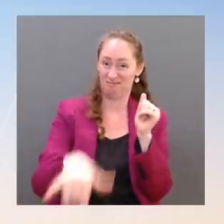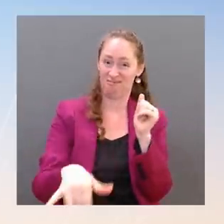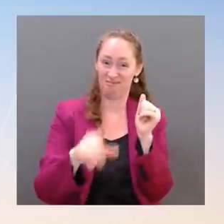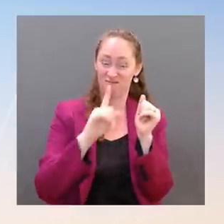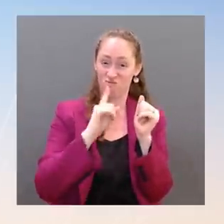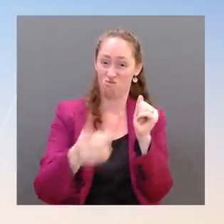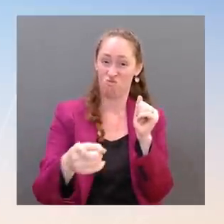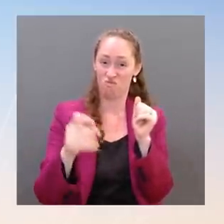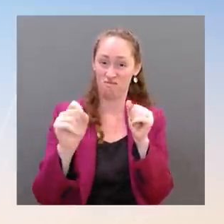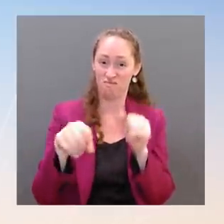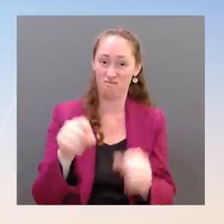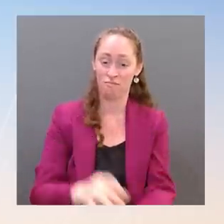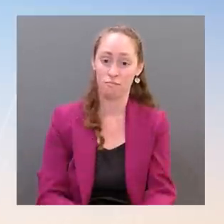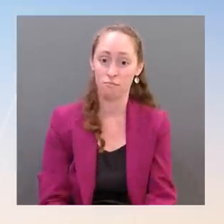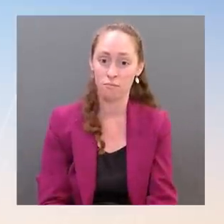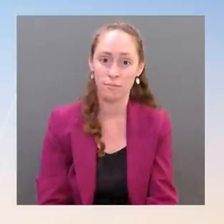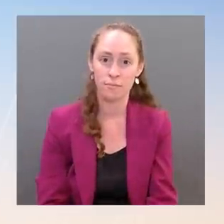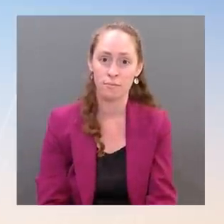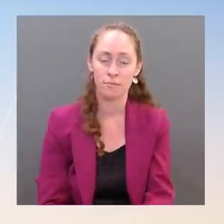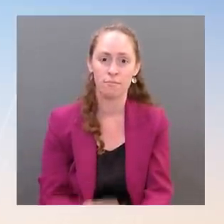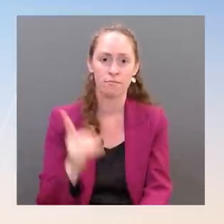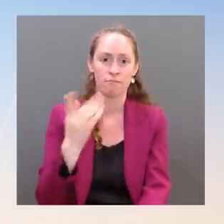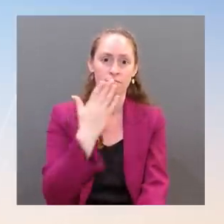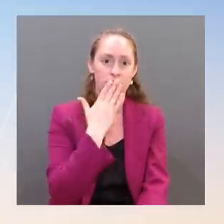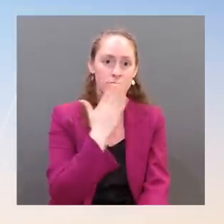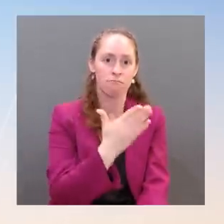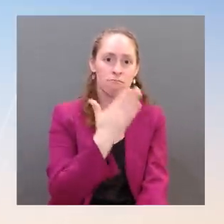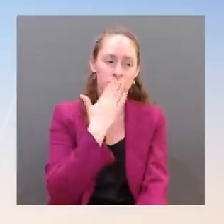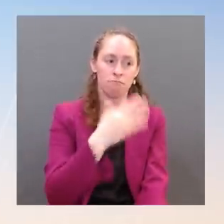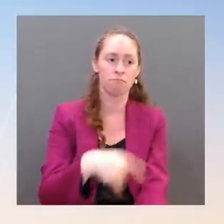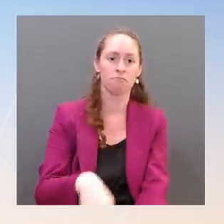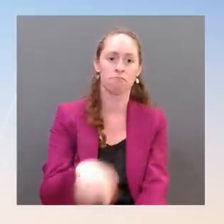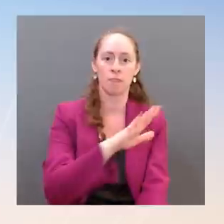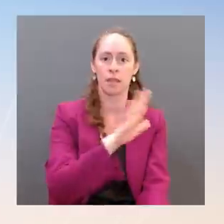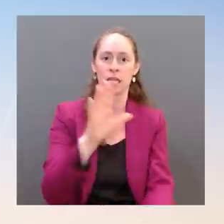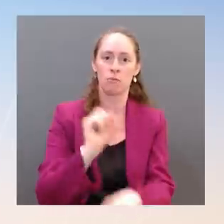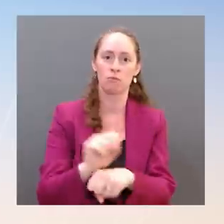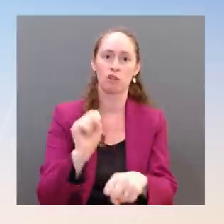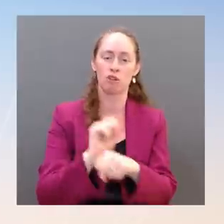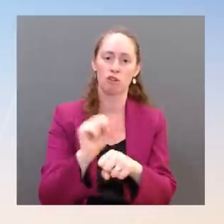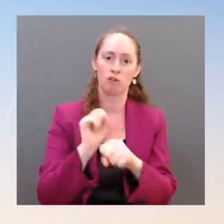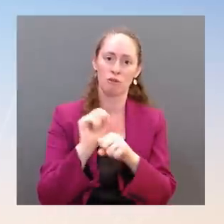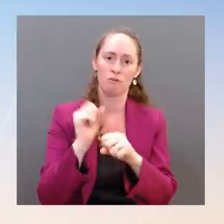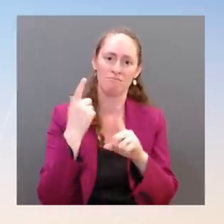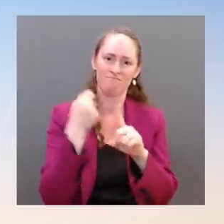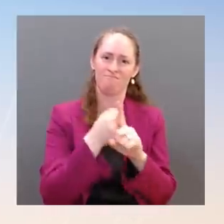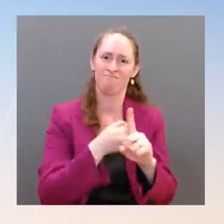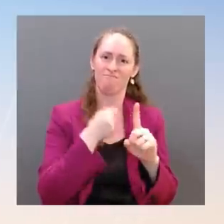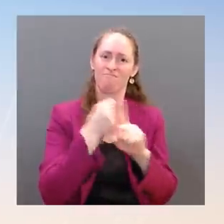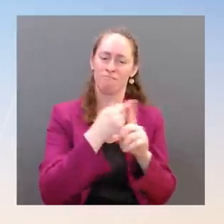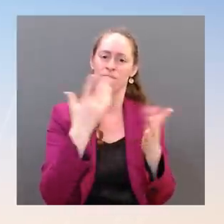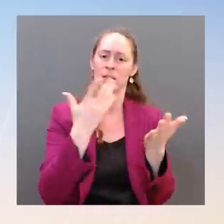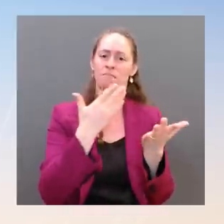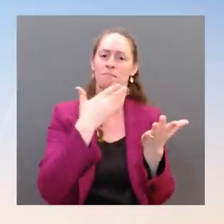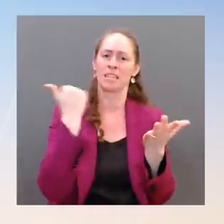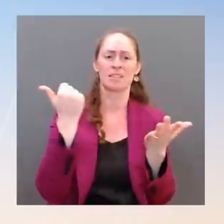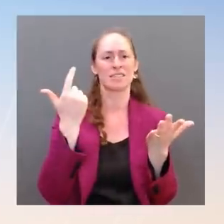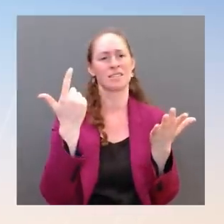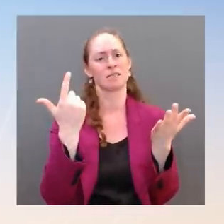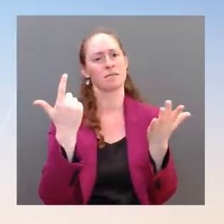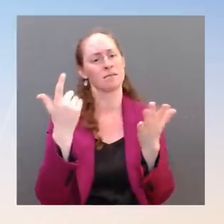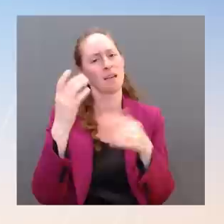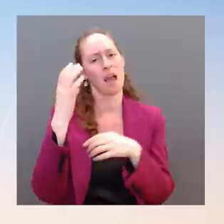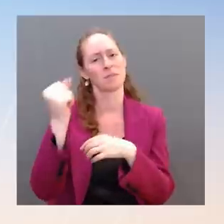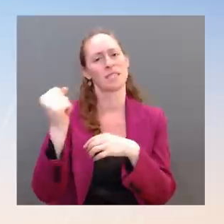doing to rally support around the country for a common sense agenda to fight the epidemic of gun crime. He understands